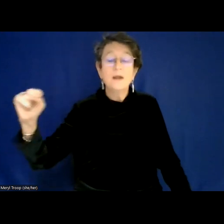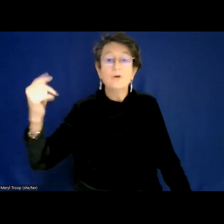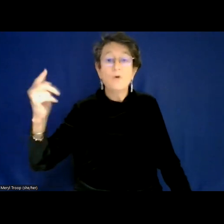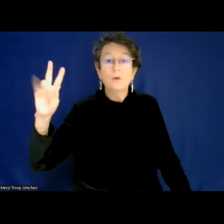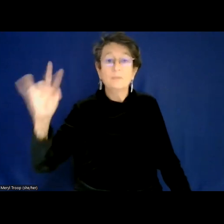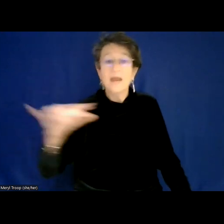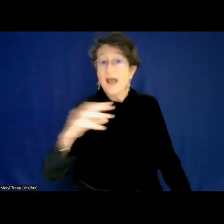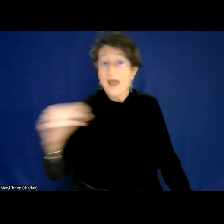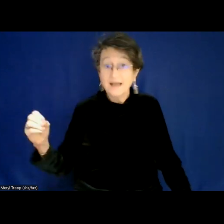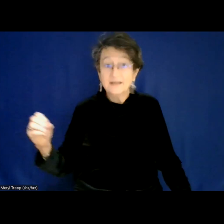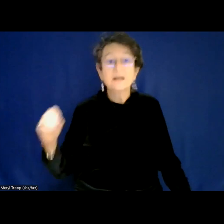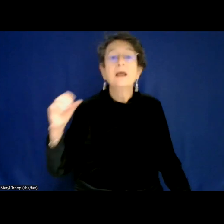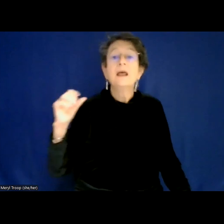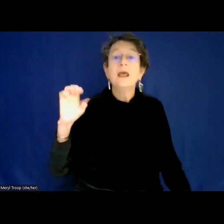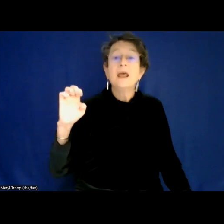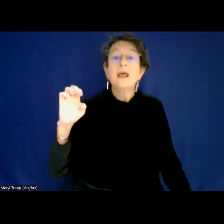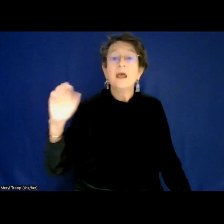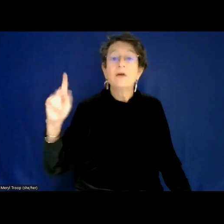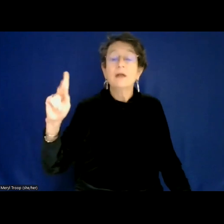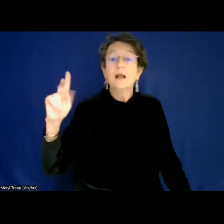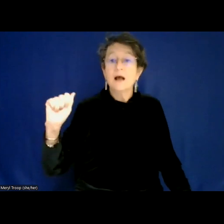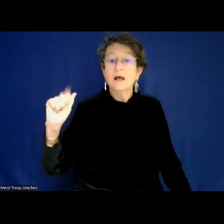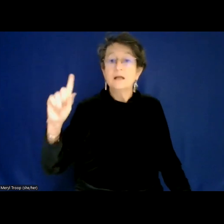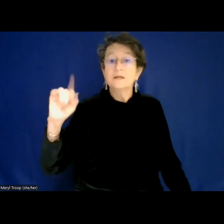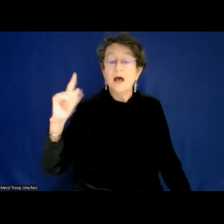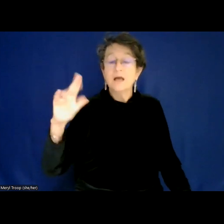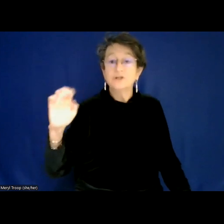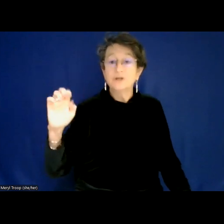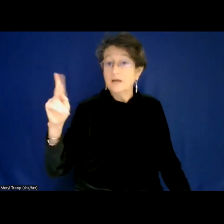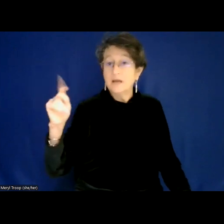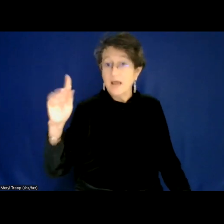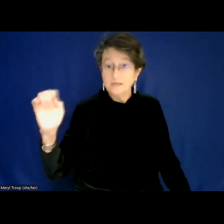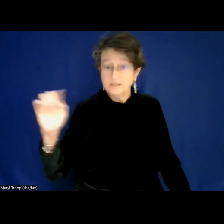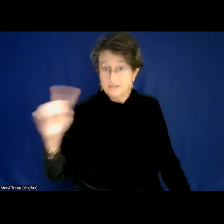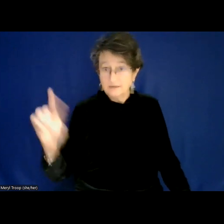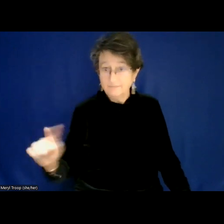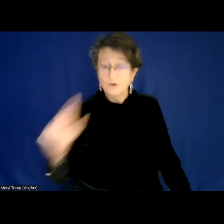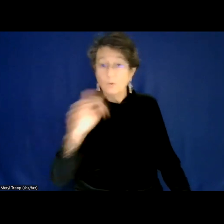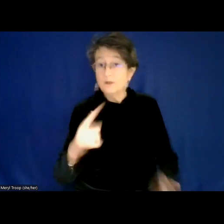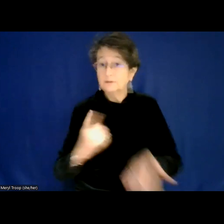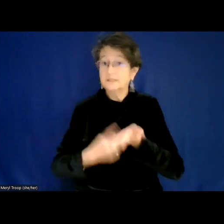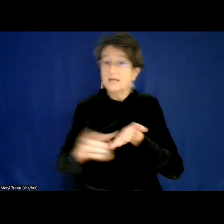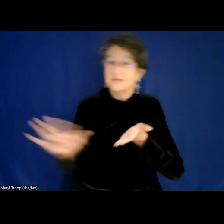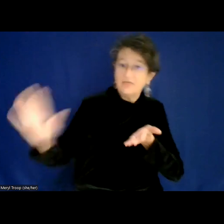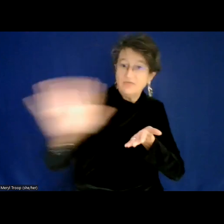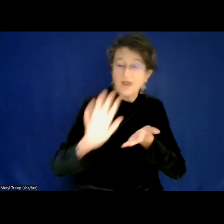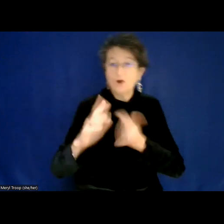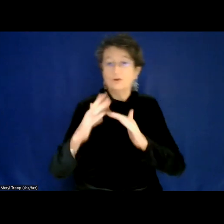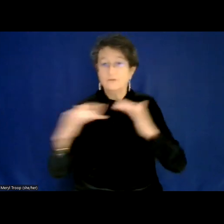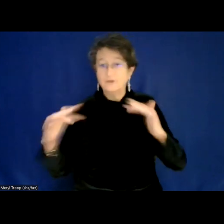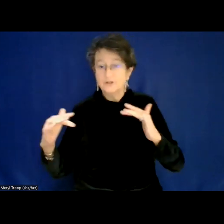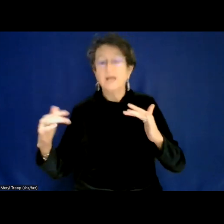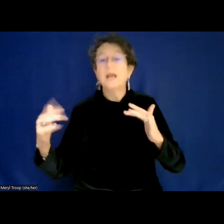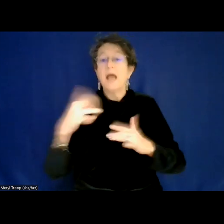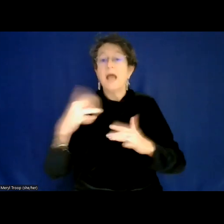They will join the conversation and offer their insights and experience with gender diversity and inclusion work. After our panel,